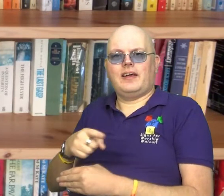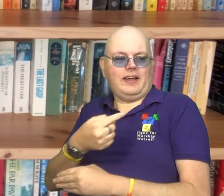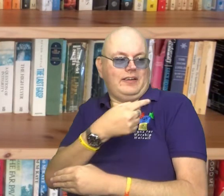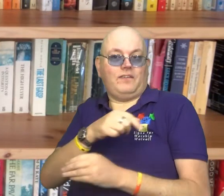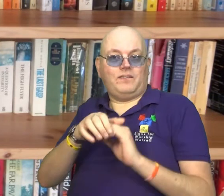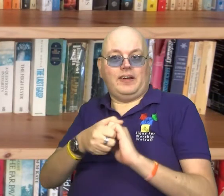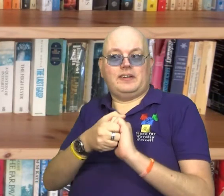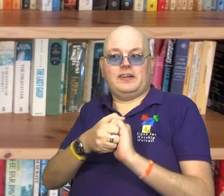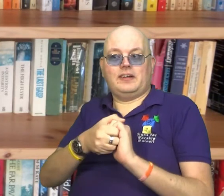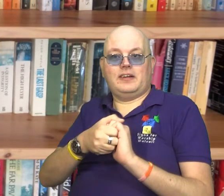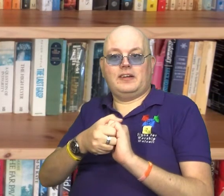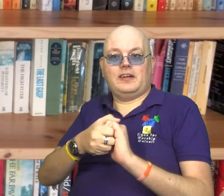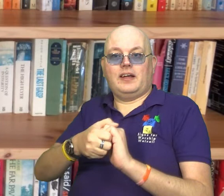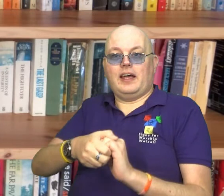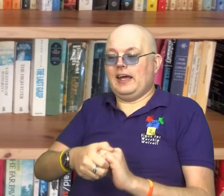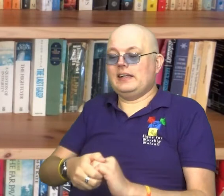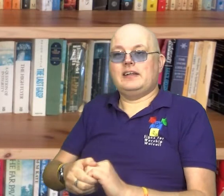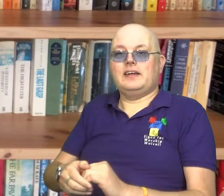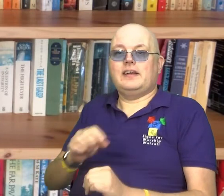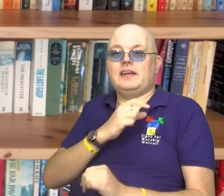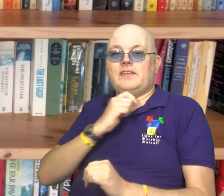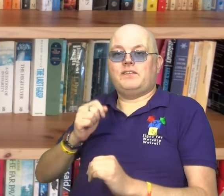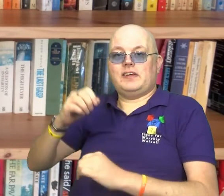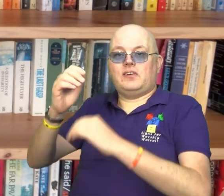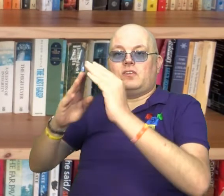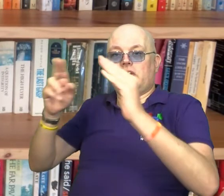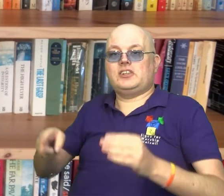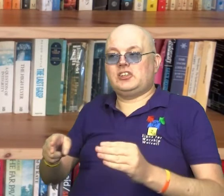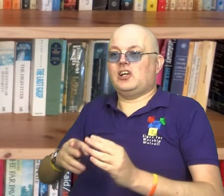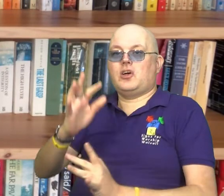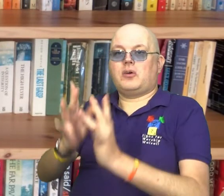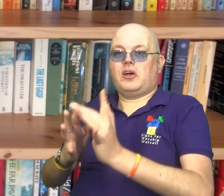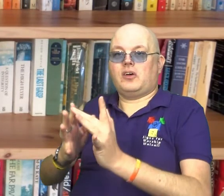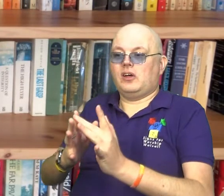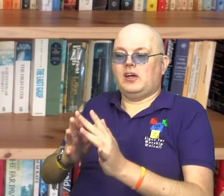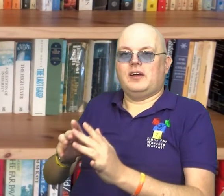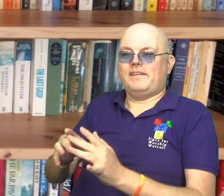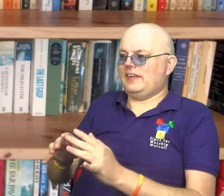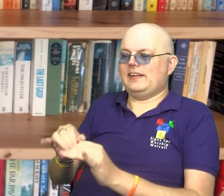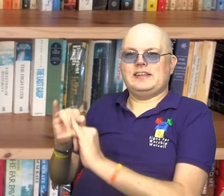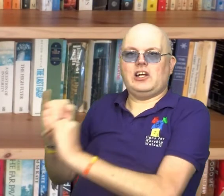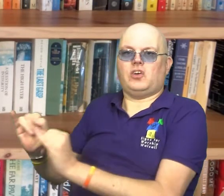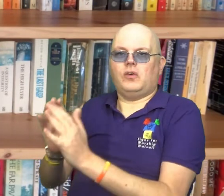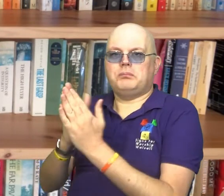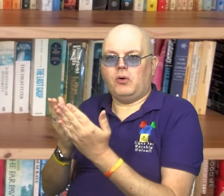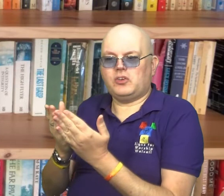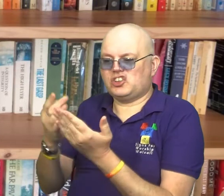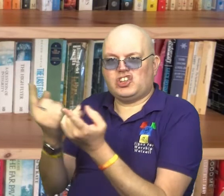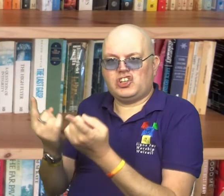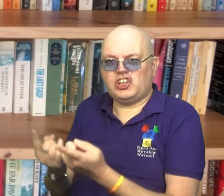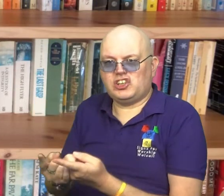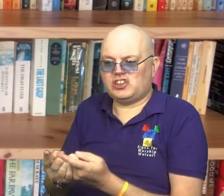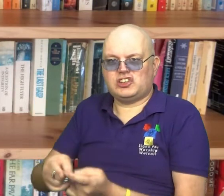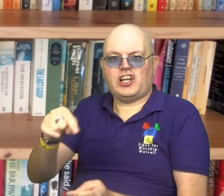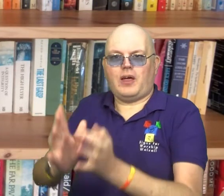her friend and I had a fire in the Vicarage Back Garden where we got rid of all the occult writings and cards and